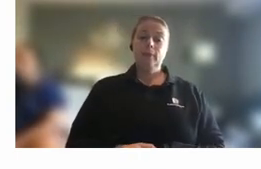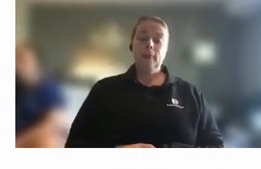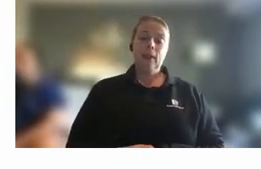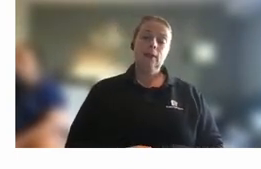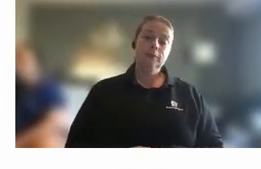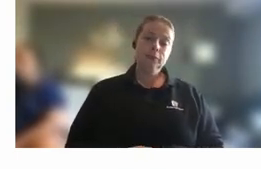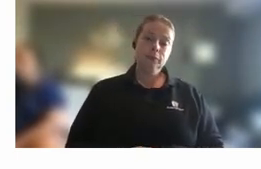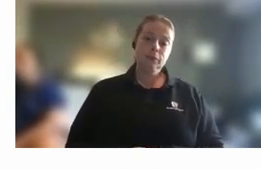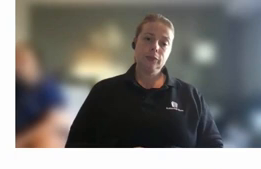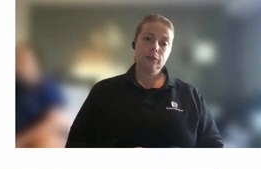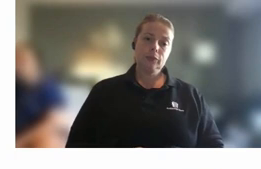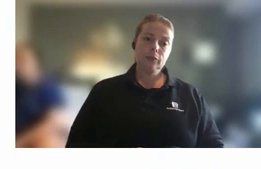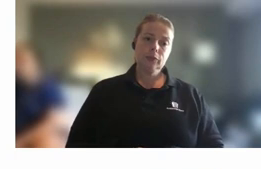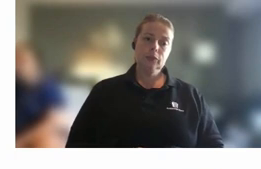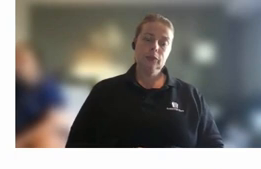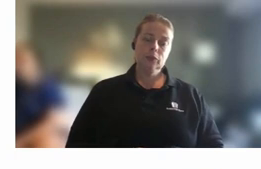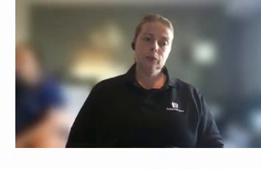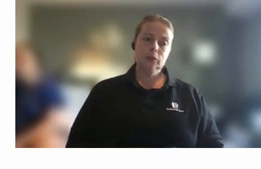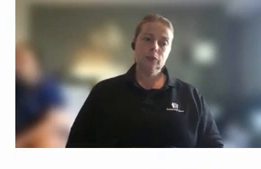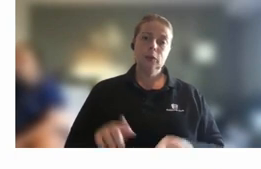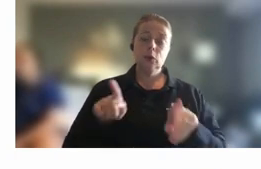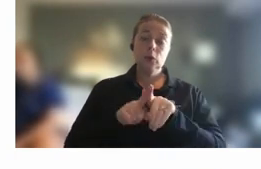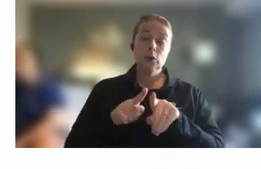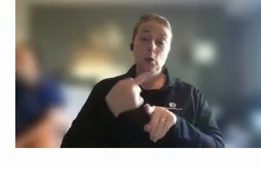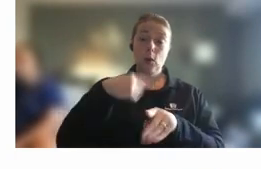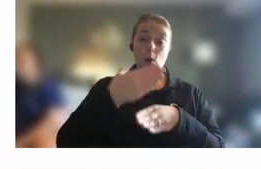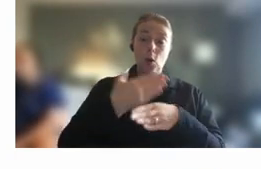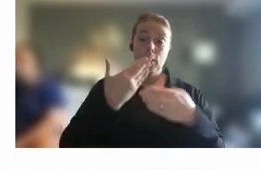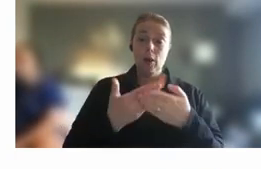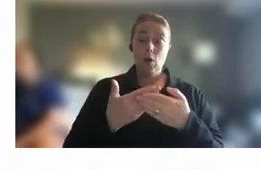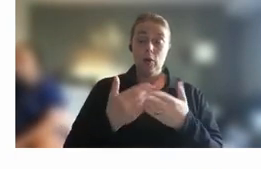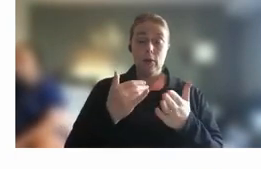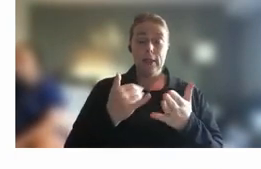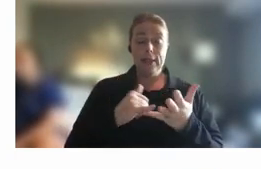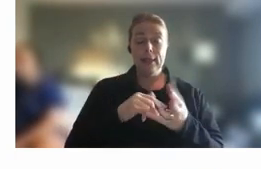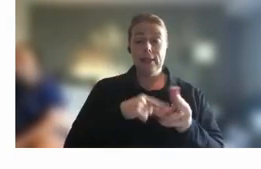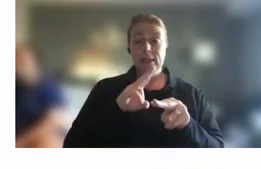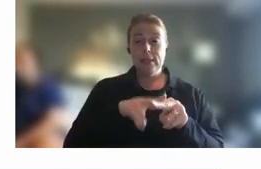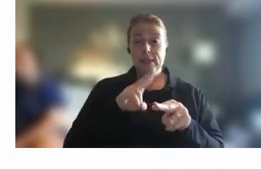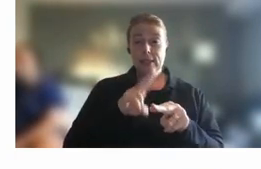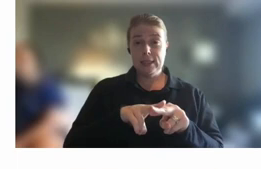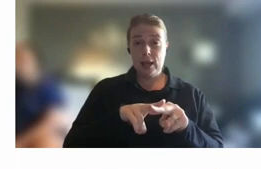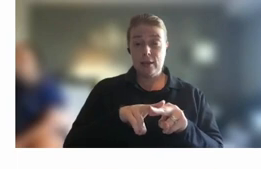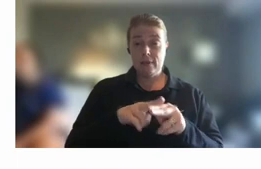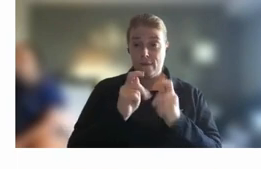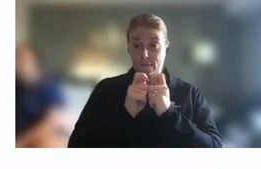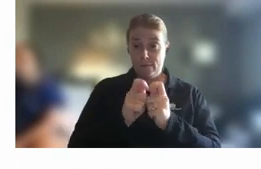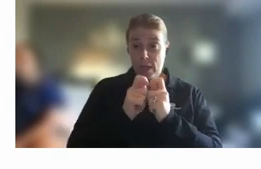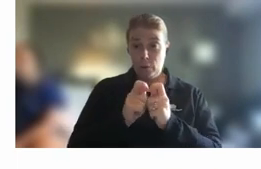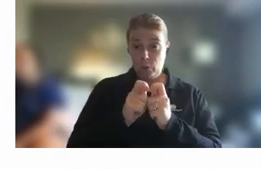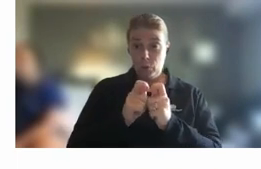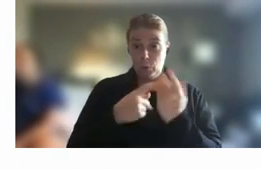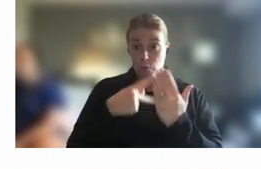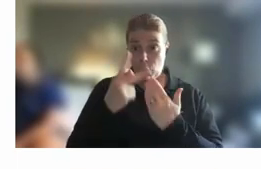mentioned that we're doing some work on the employee value proposition and we're looking to perhaps be a bit more explicit about what is really